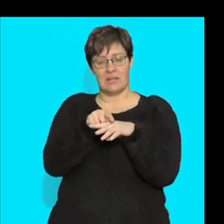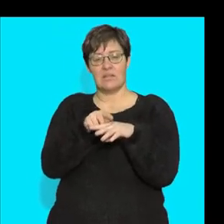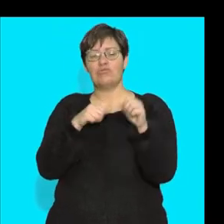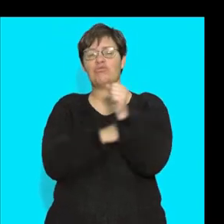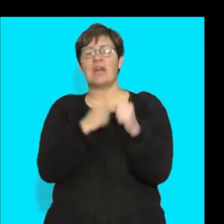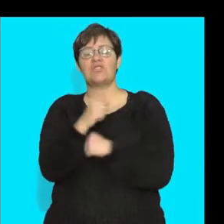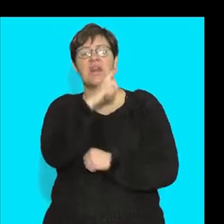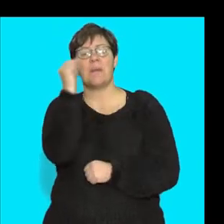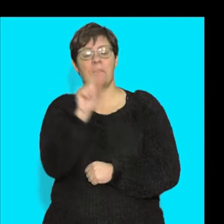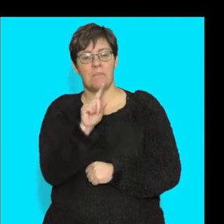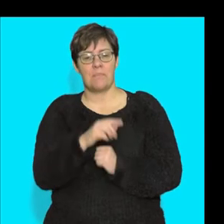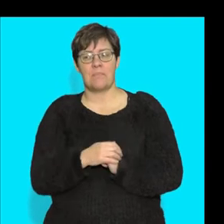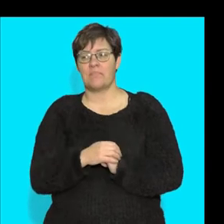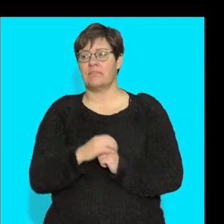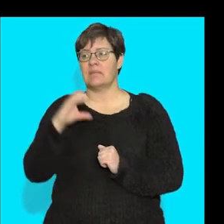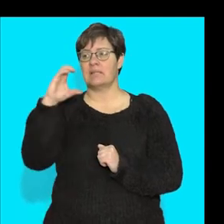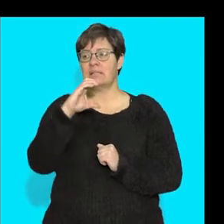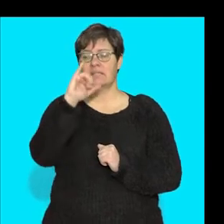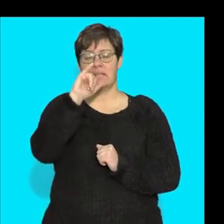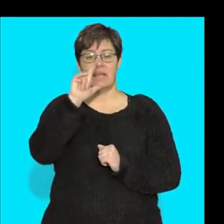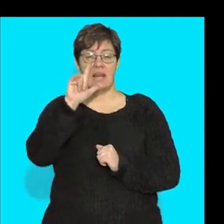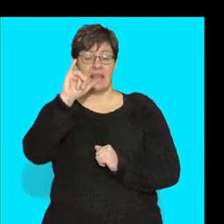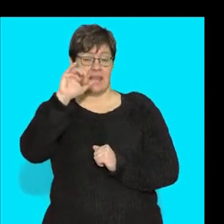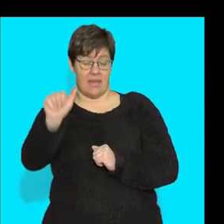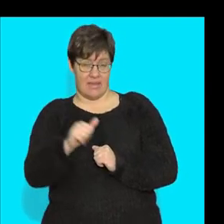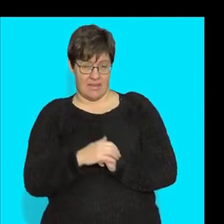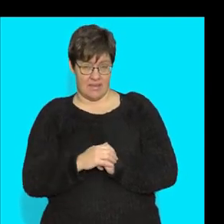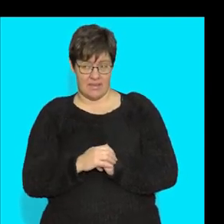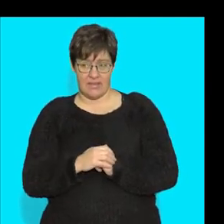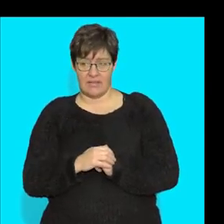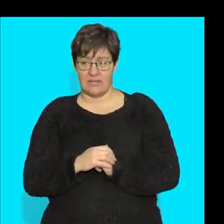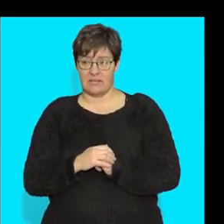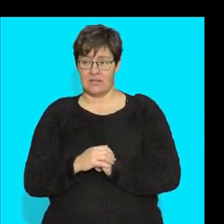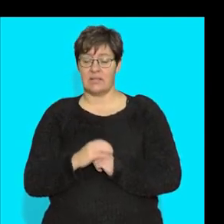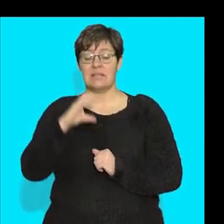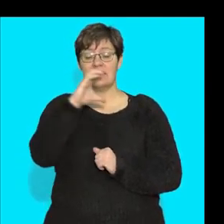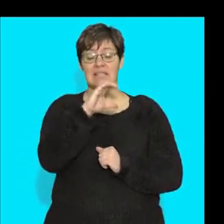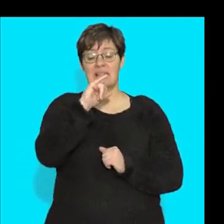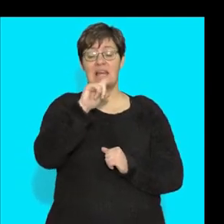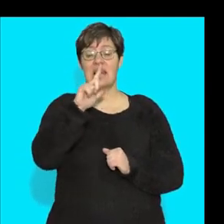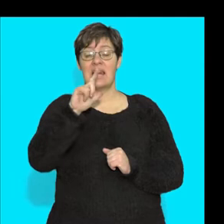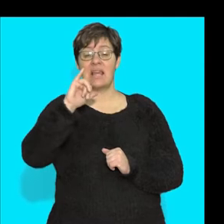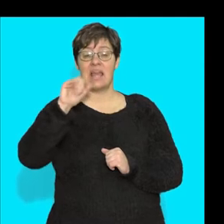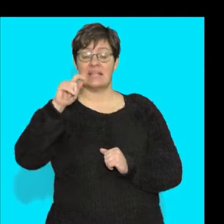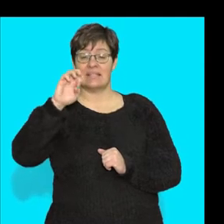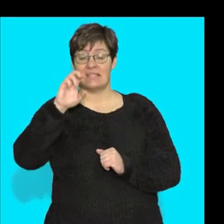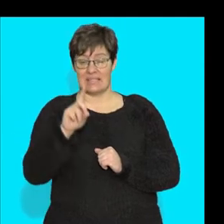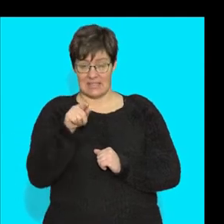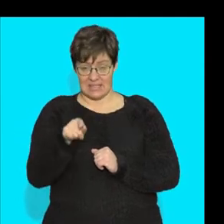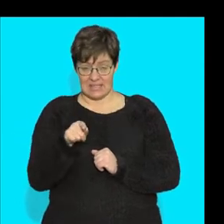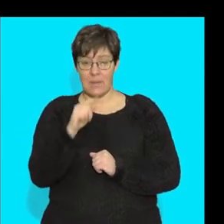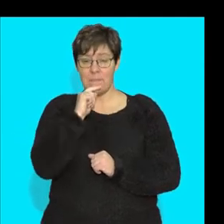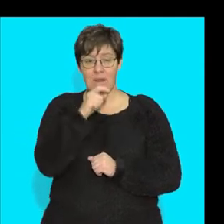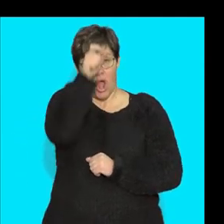are called cilia. So when we look at ciliated columna, they